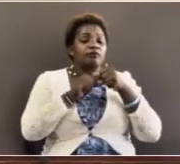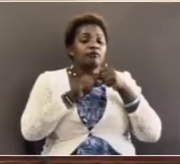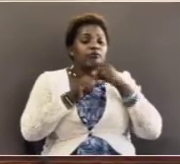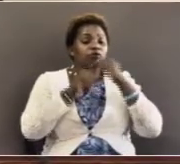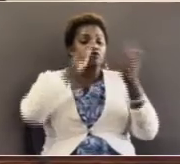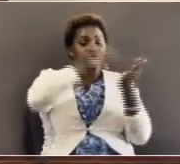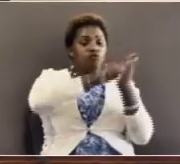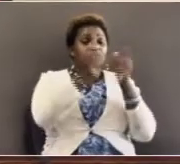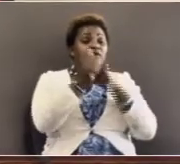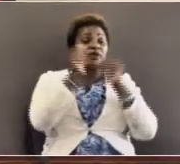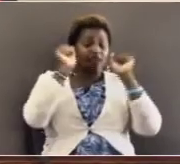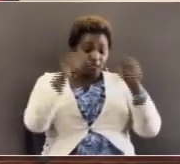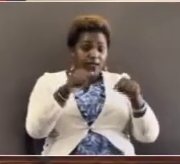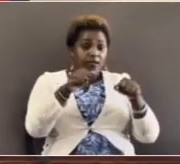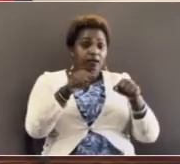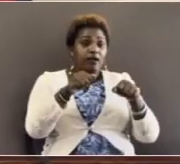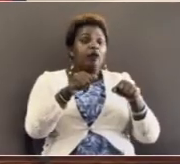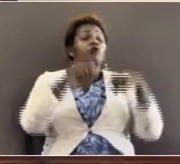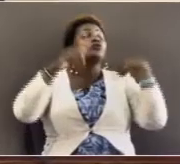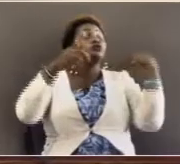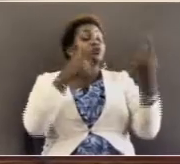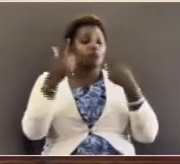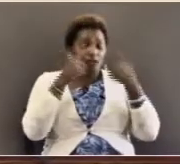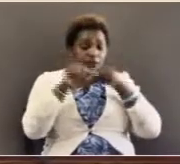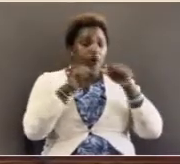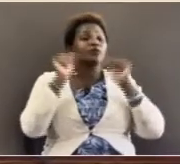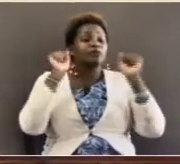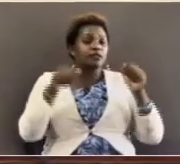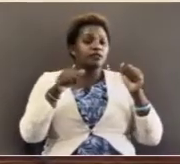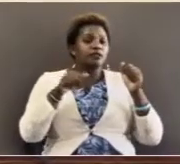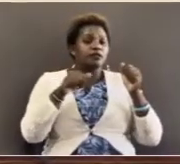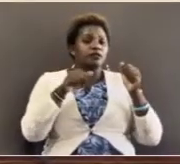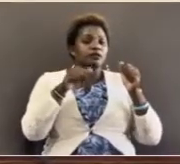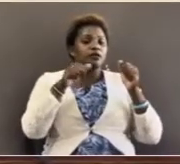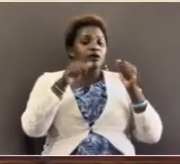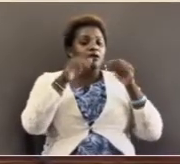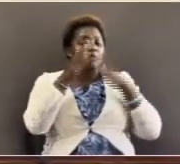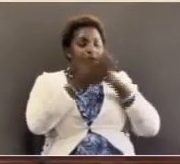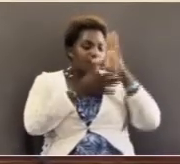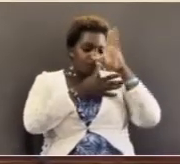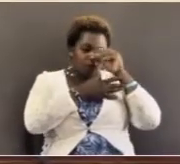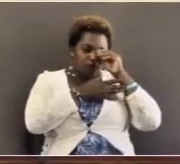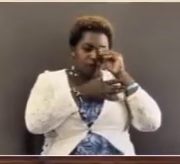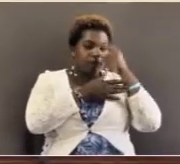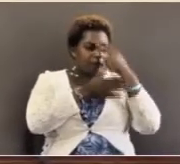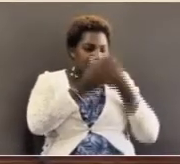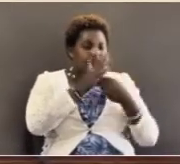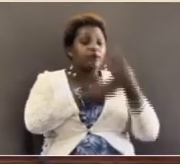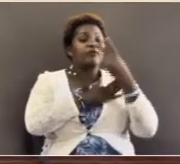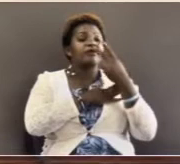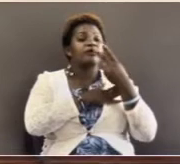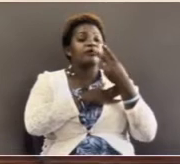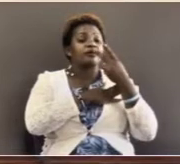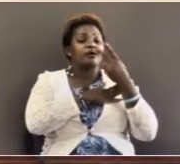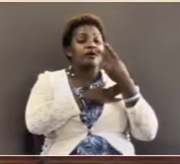who was crucified, was spoken of by Moses, by the prophets,